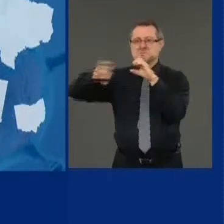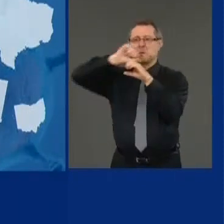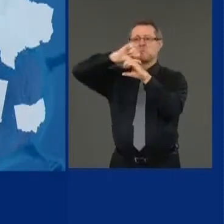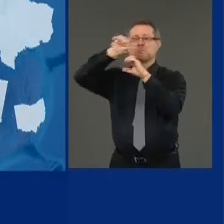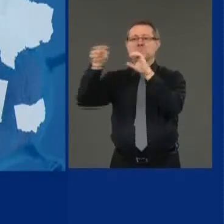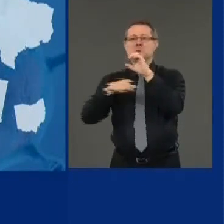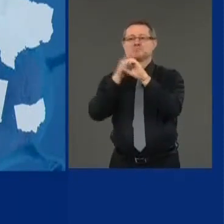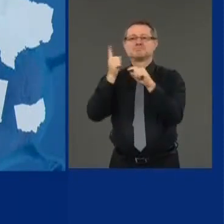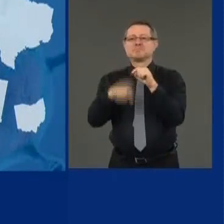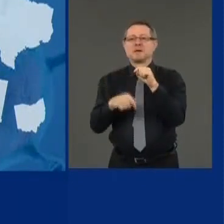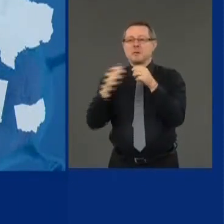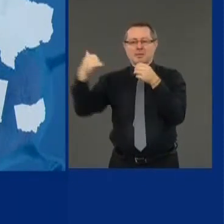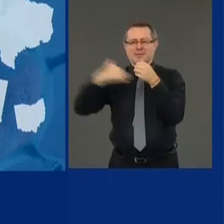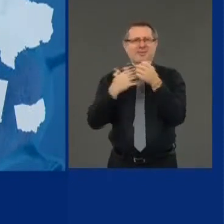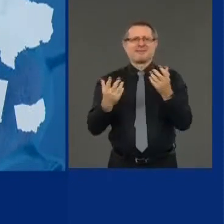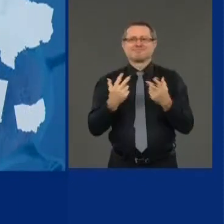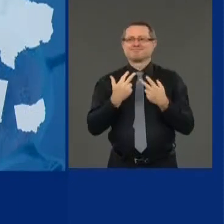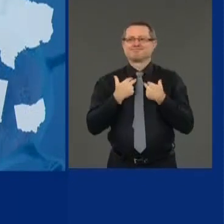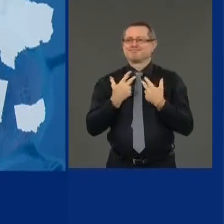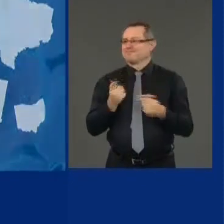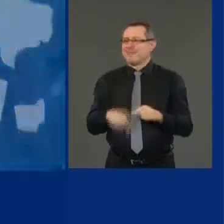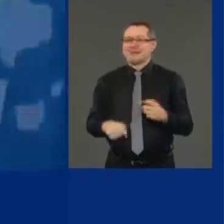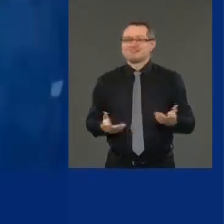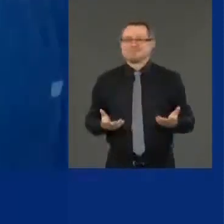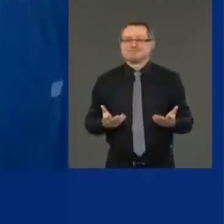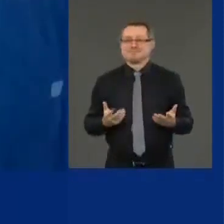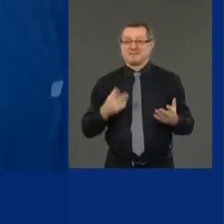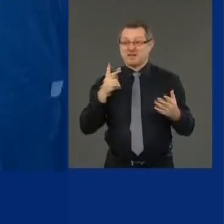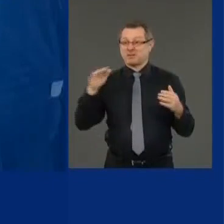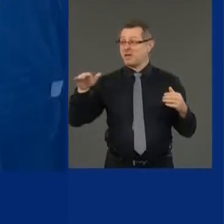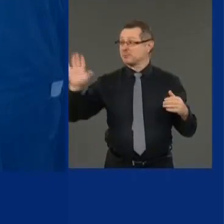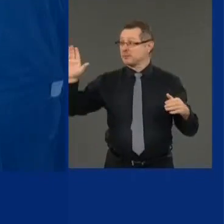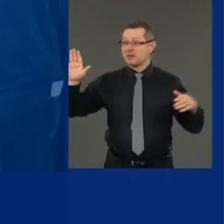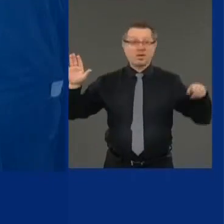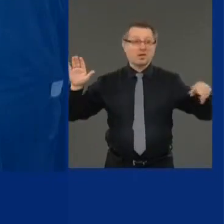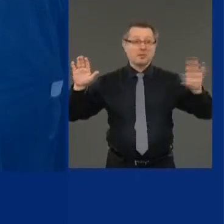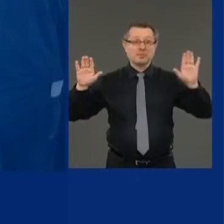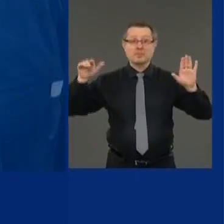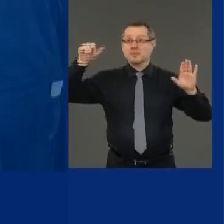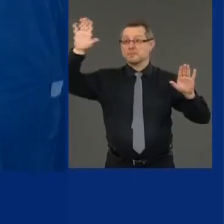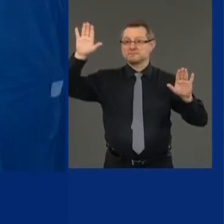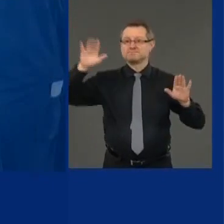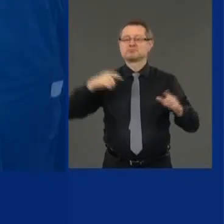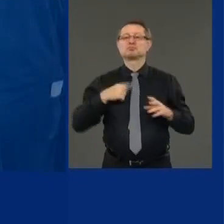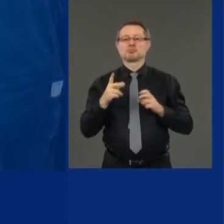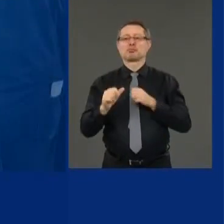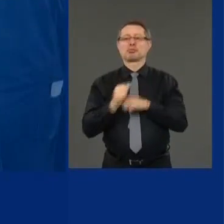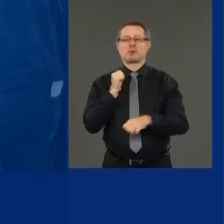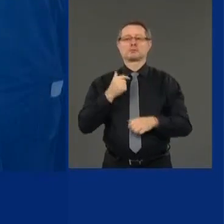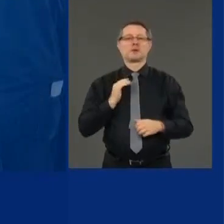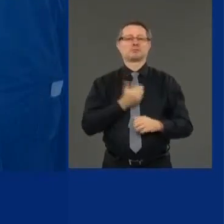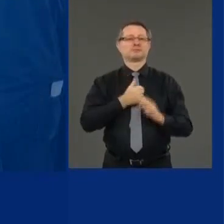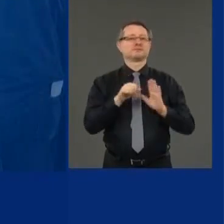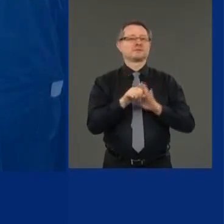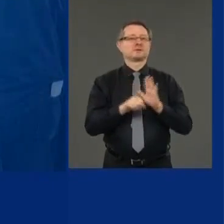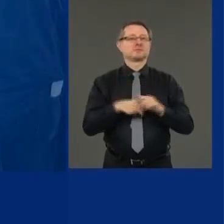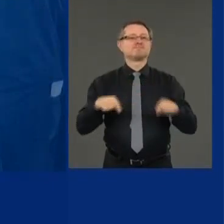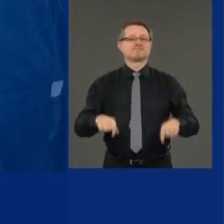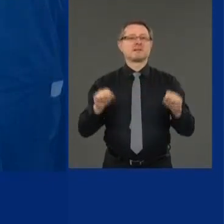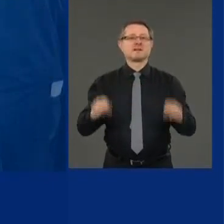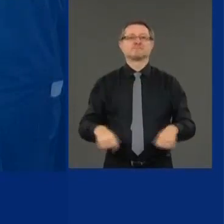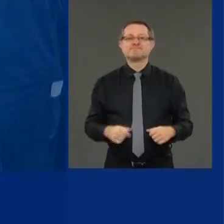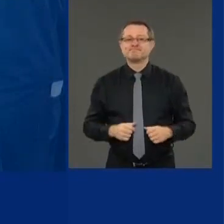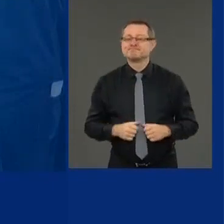virus going up in these other states, it poses a threat to New York. Our quarantine